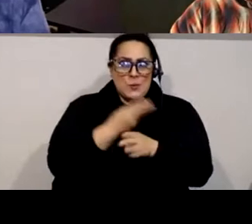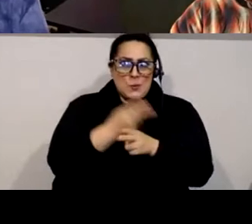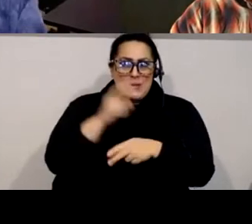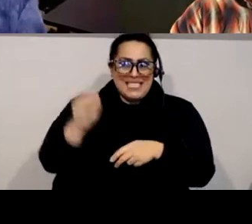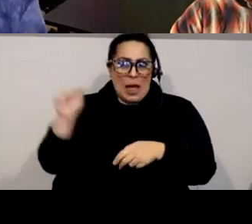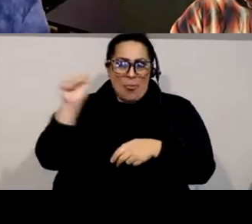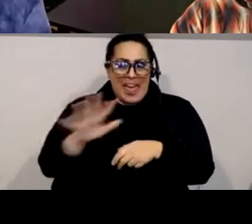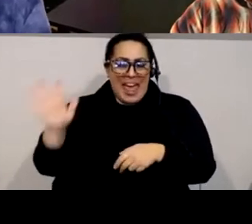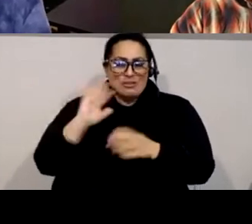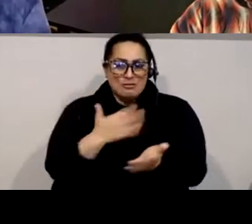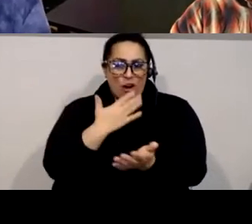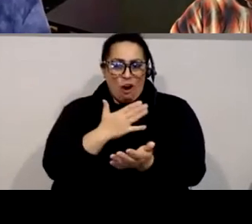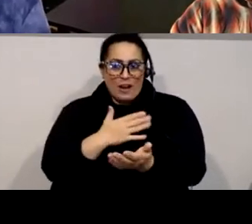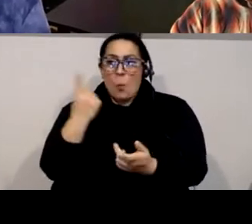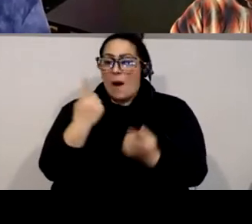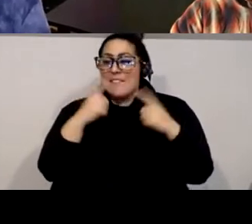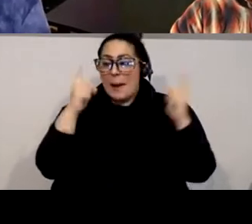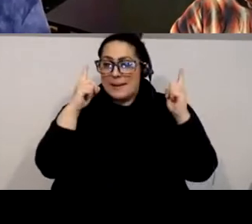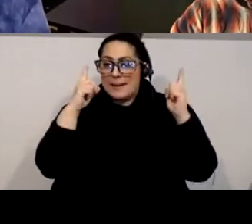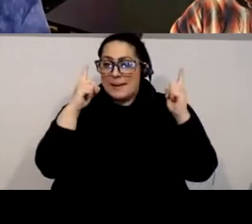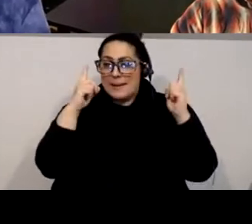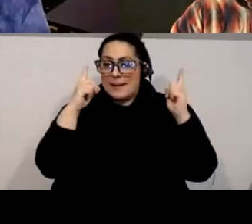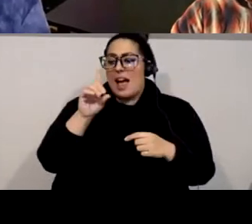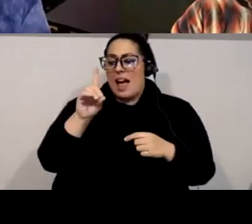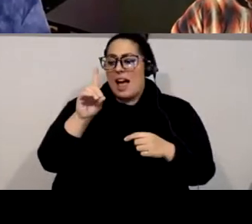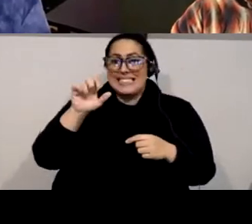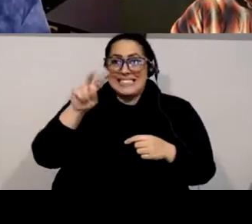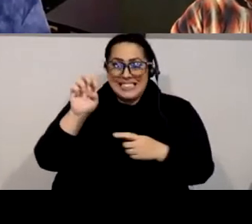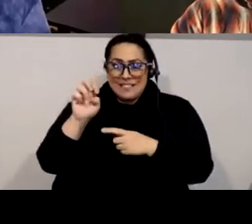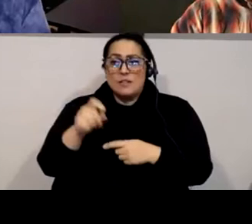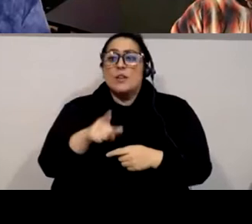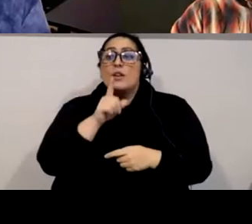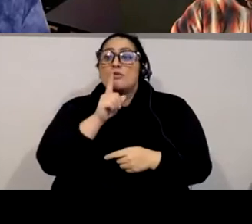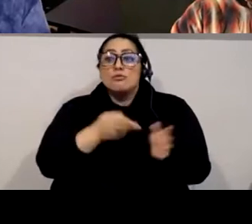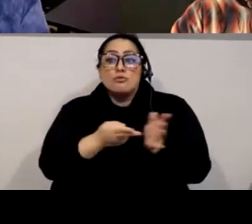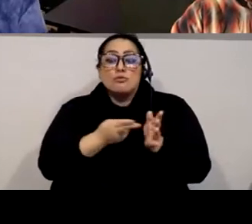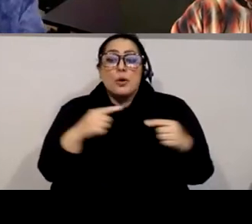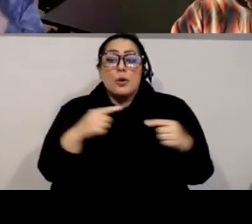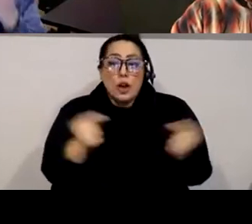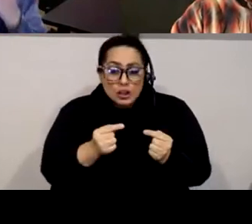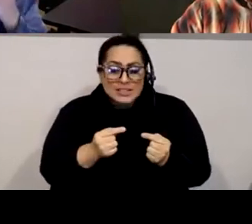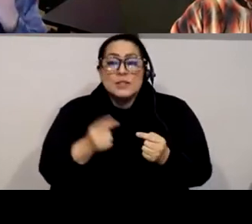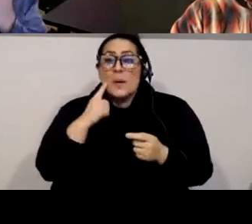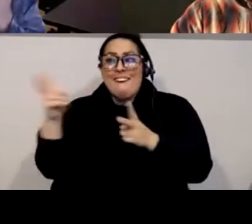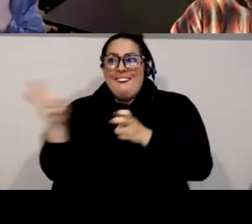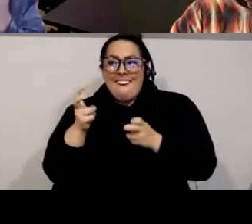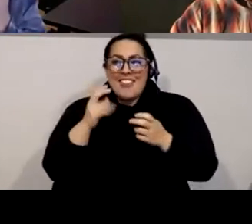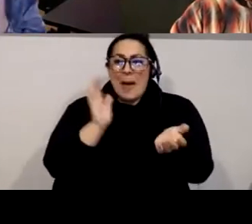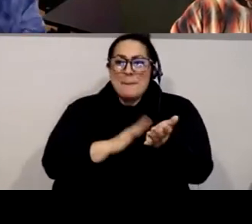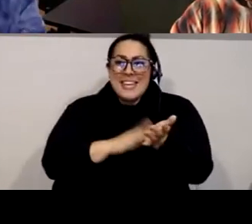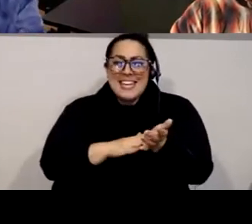and most famously the song addictive truth hurts eric sermon sampled a bollywood song not knowing what the lyrics meant um